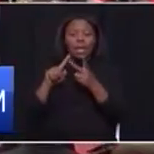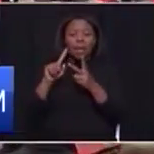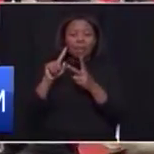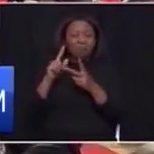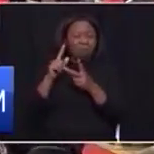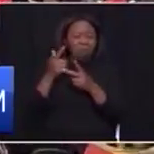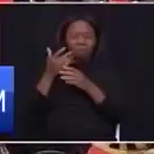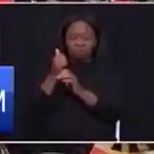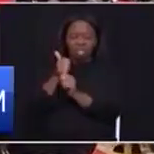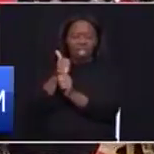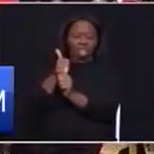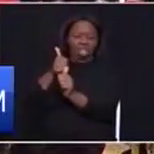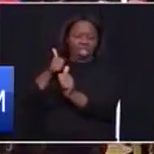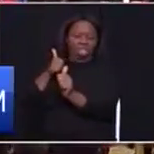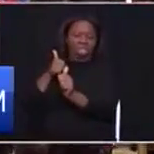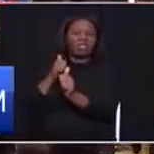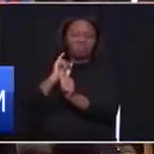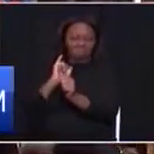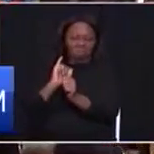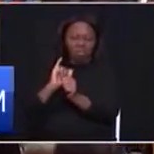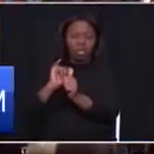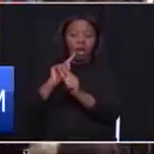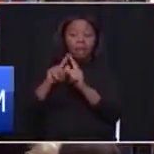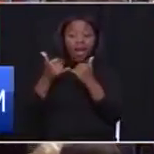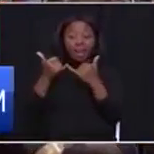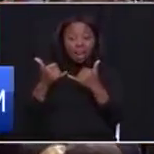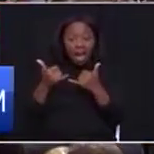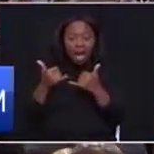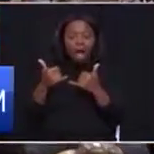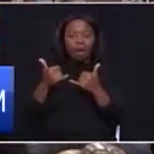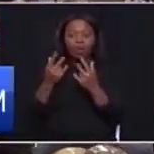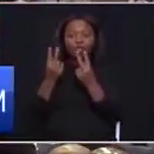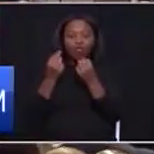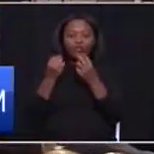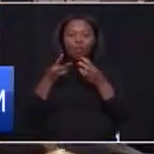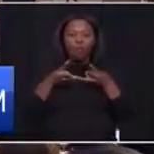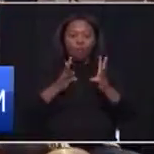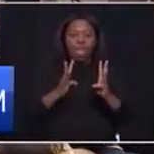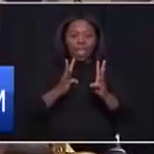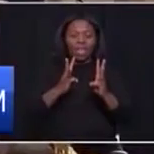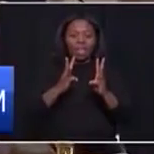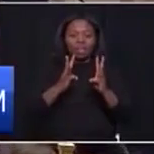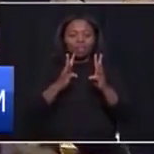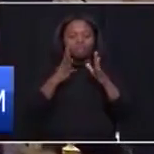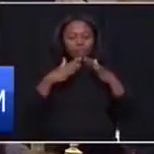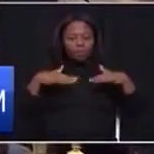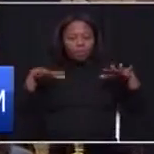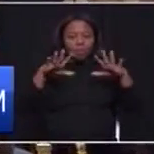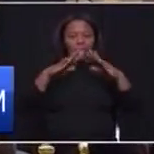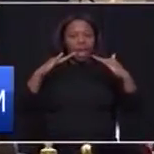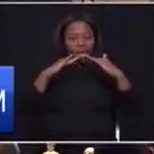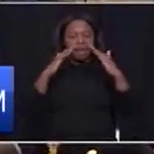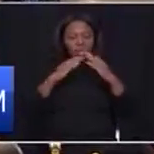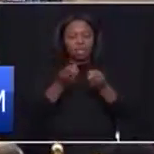And therefore, we have introduced a new approach that combines rapid land release with